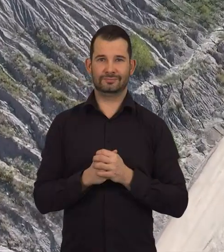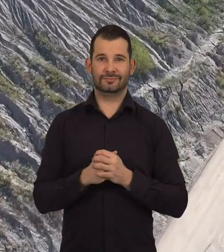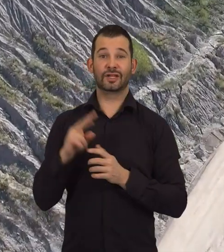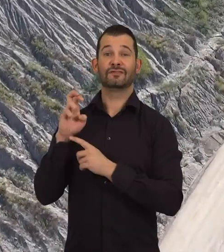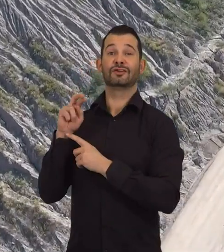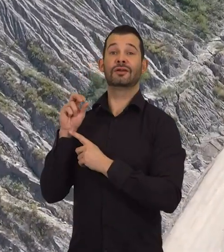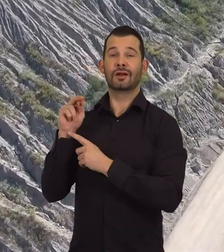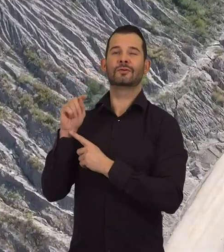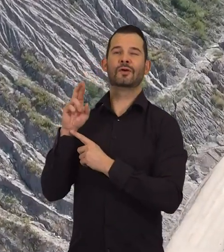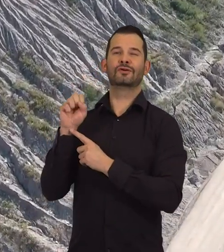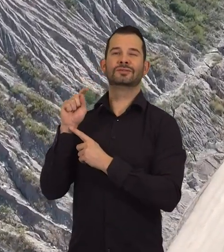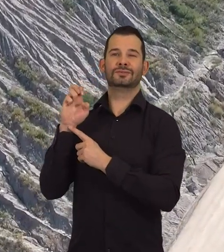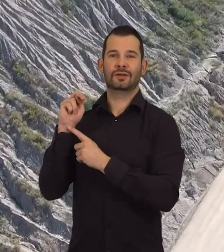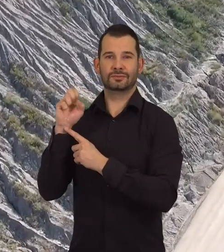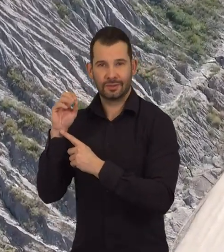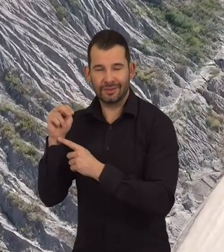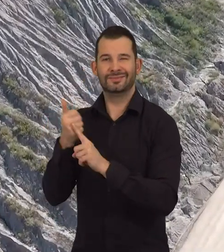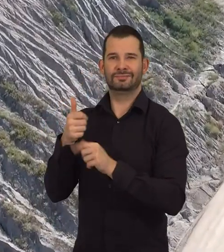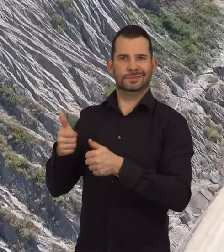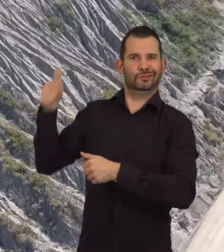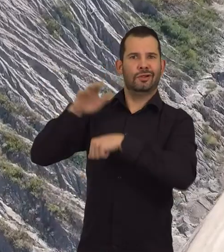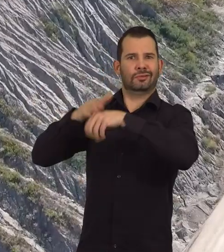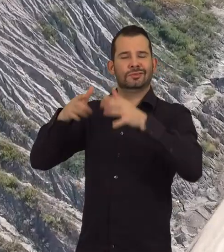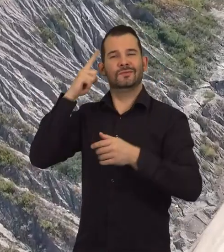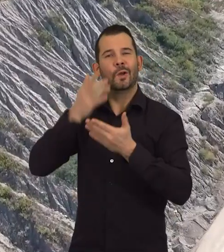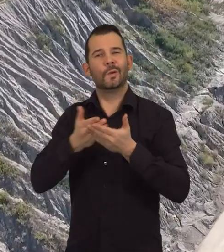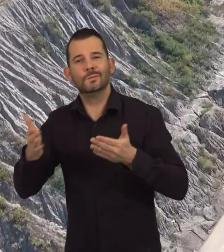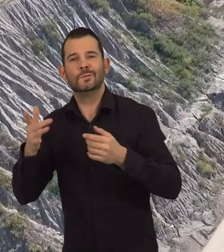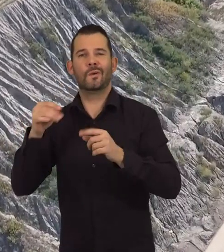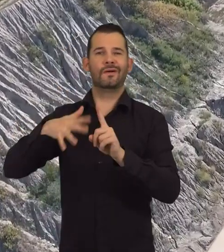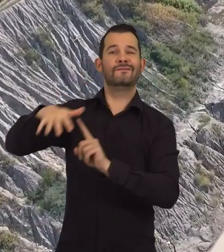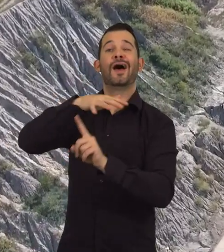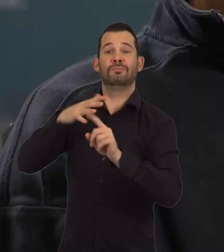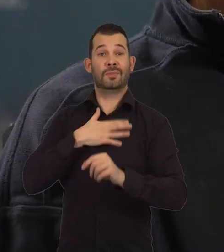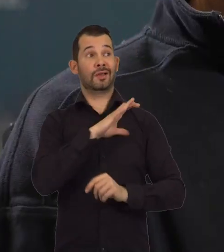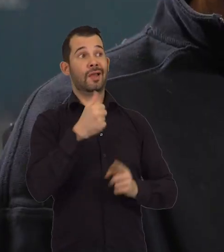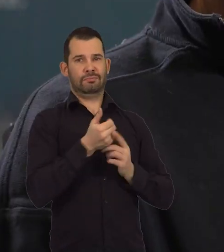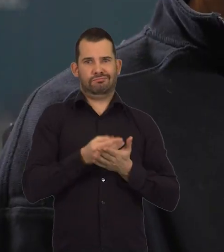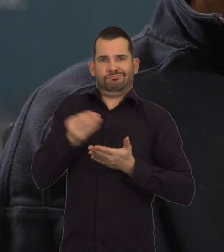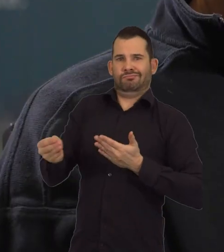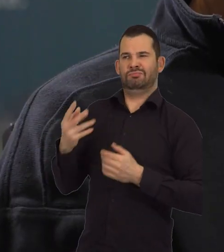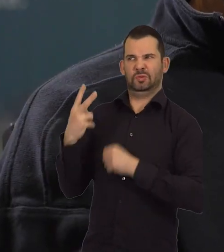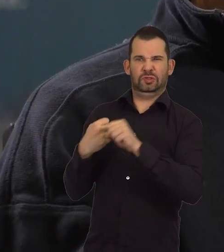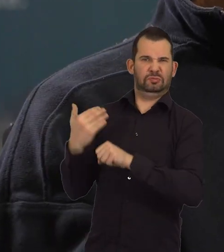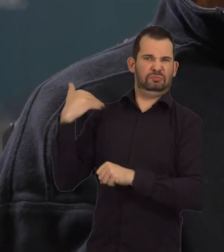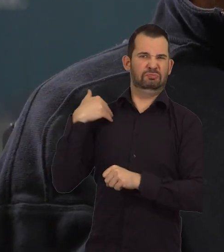Vernon Torstensen, Senior Consultant for Resources and Environment. My company was bought about two years ago